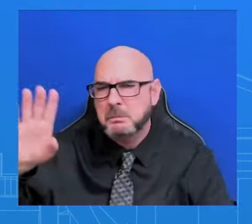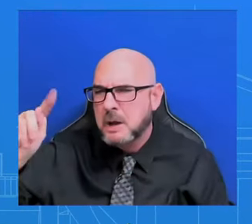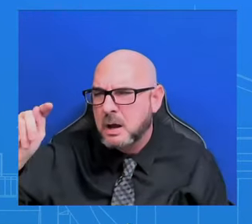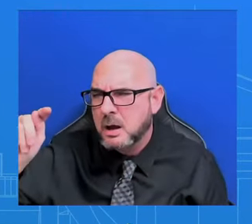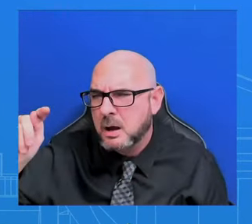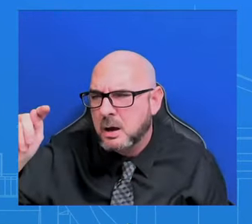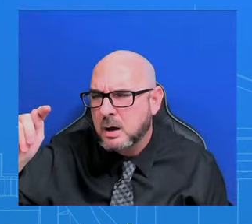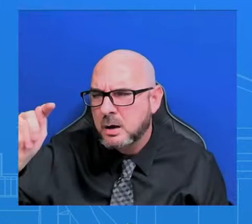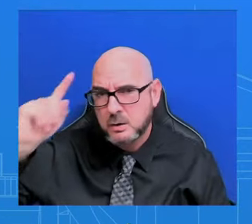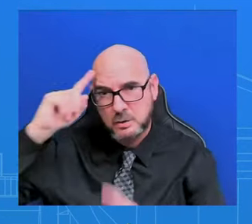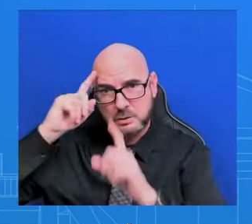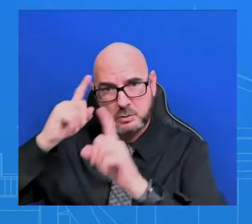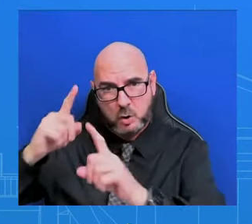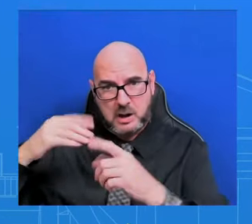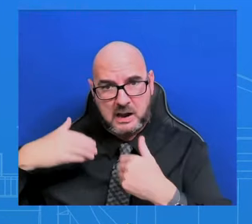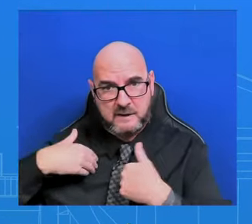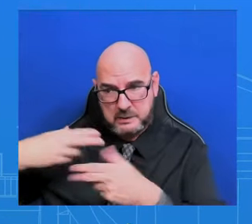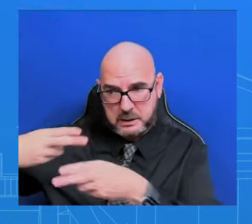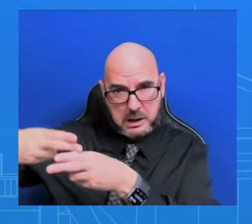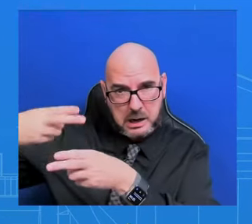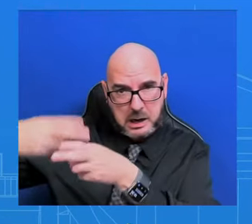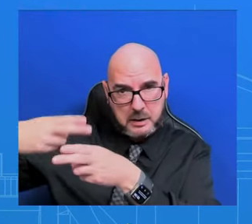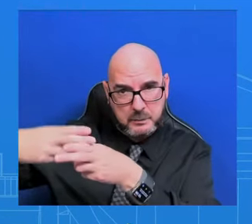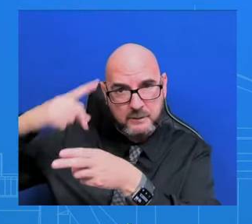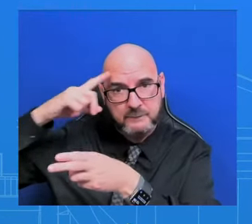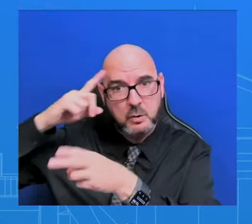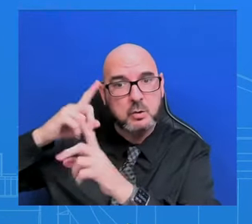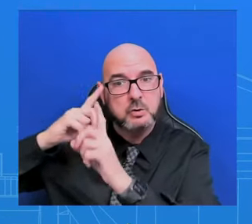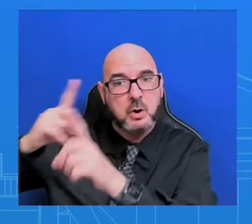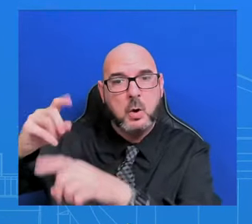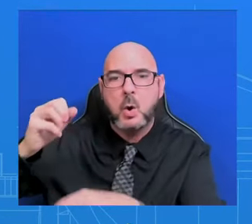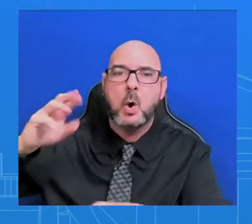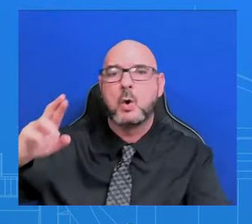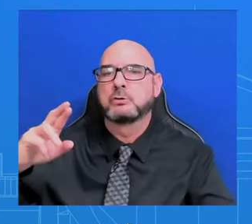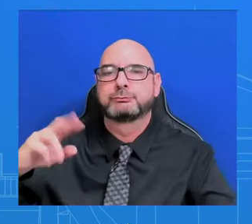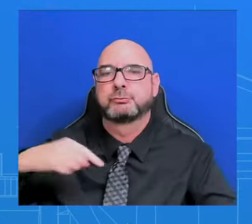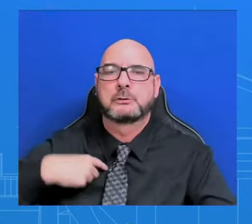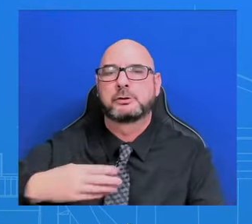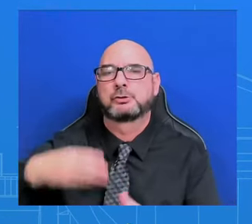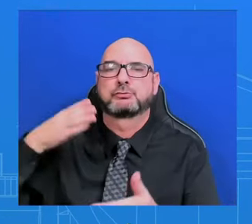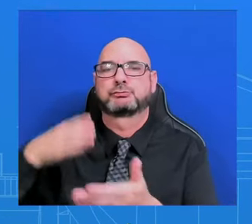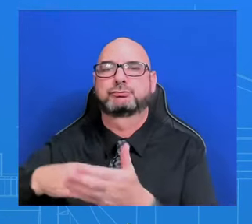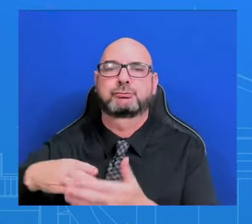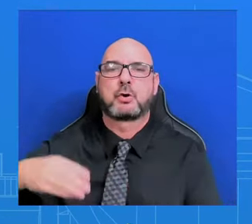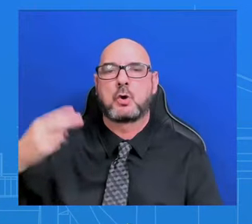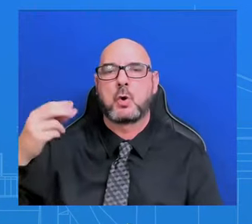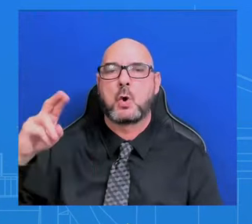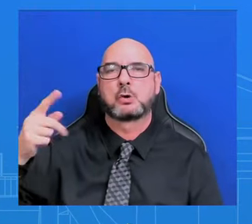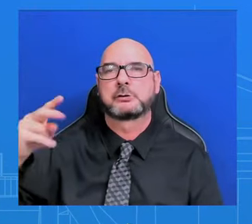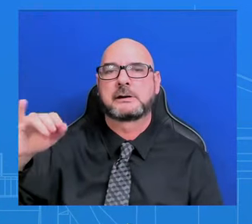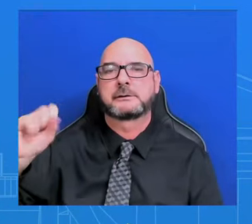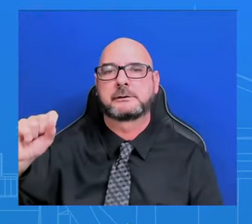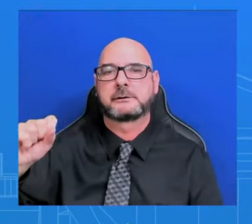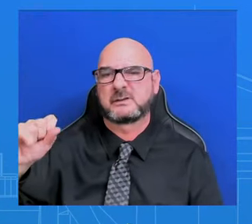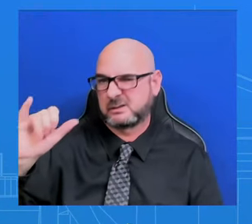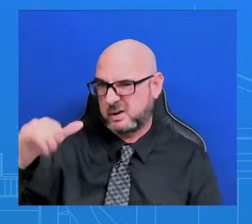Is it just like we're striking the Houthis operation? And how does the